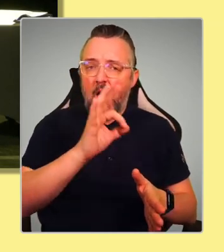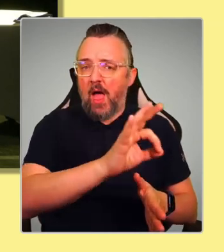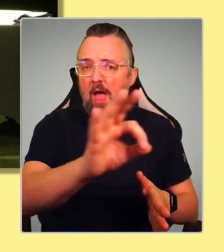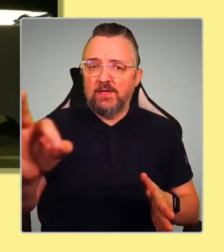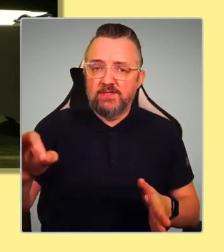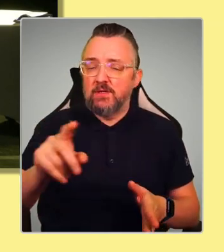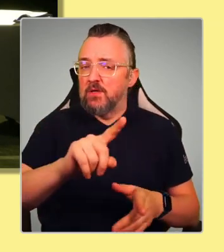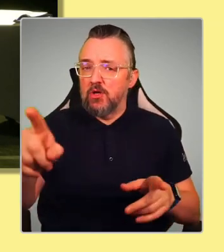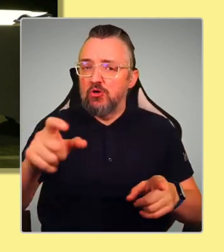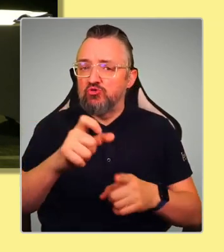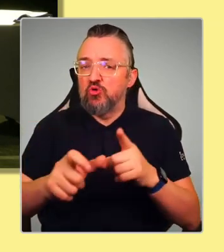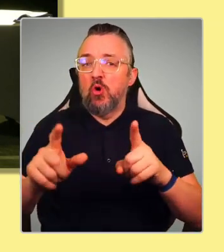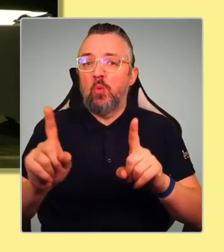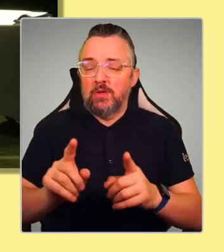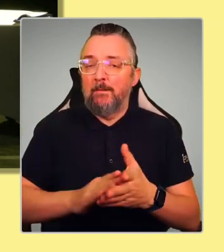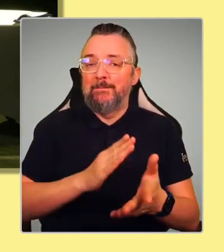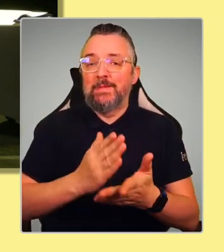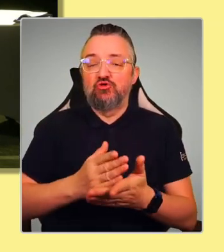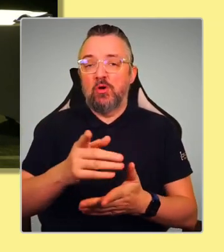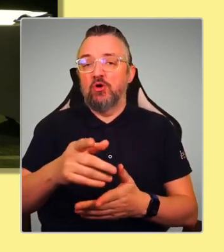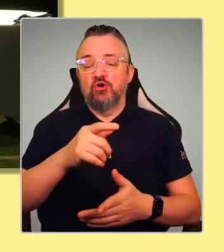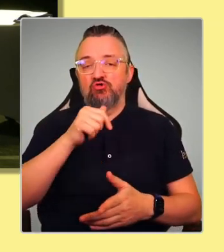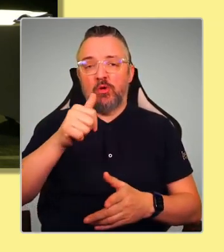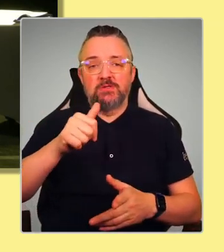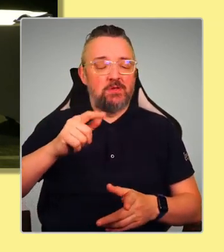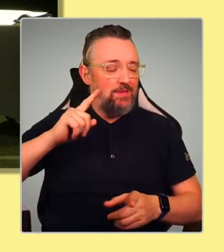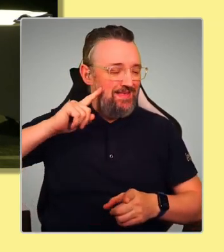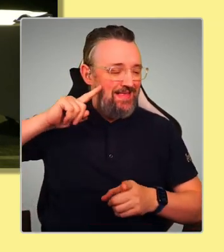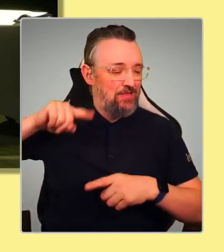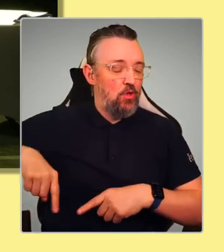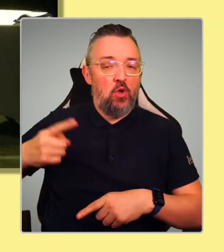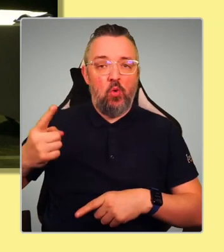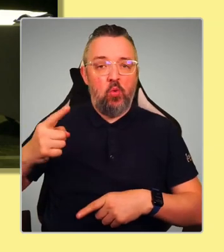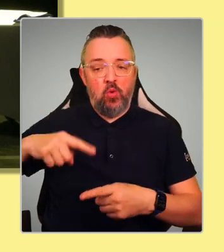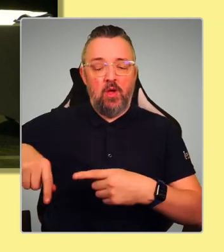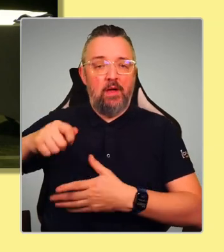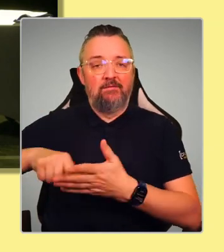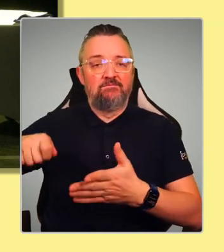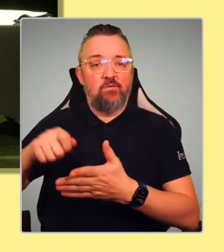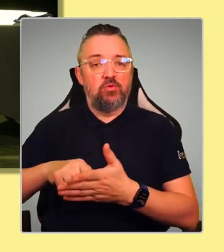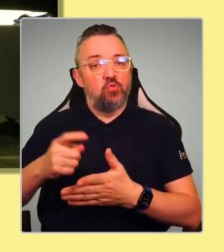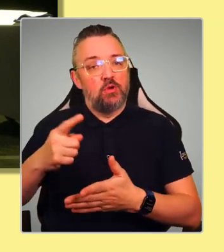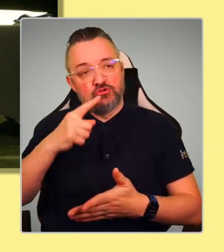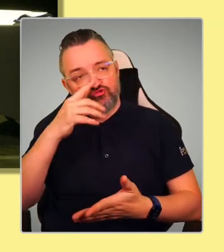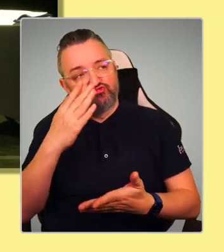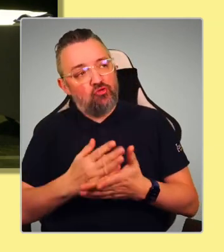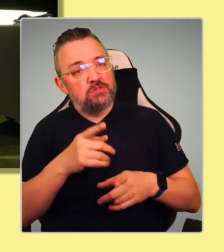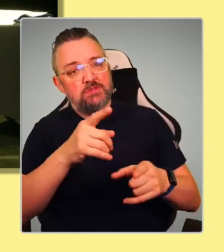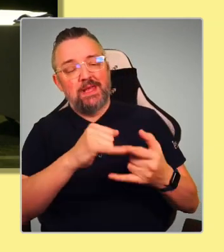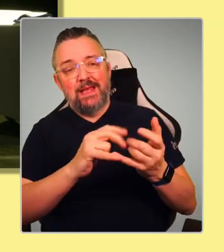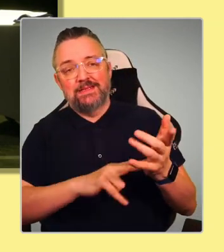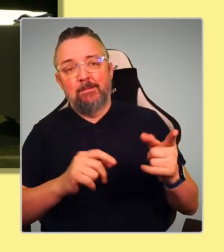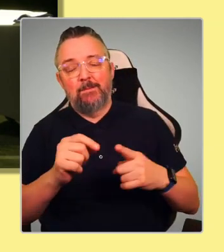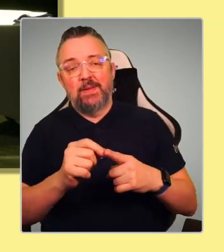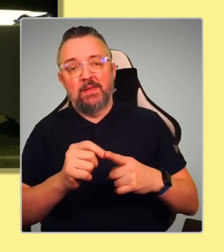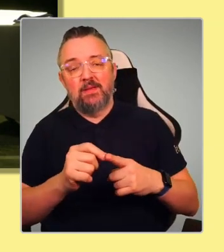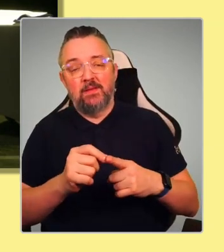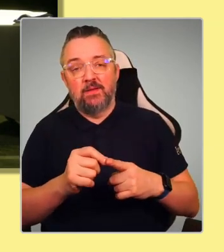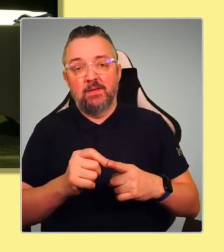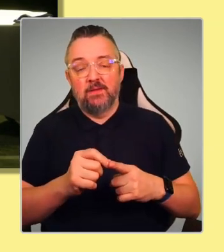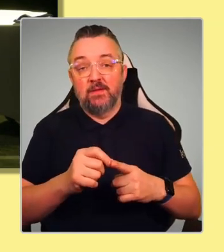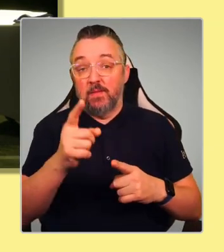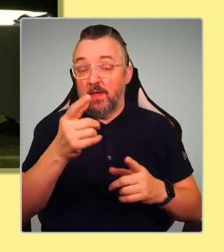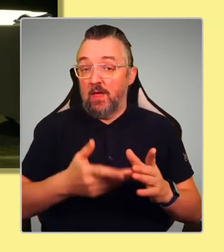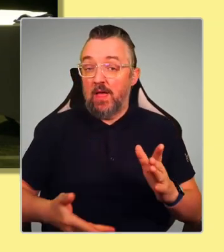that you don't abandon those that vote for us, that trust their vote with the SNP? But not only that, that